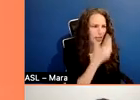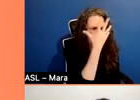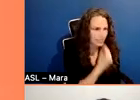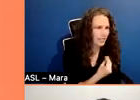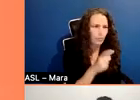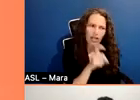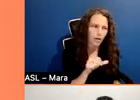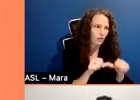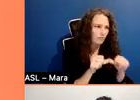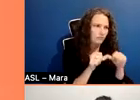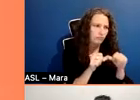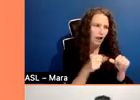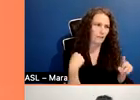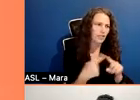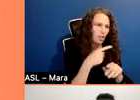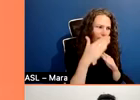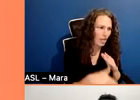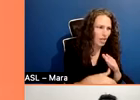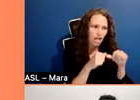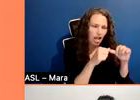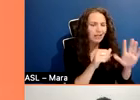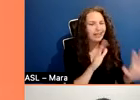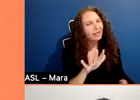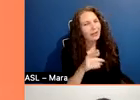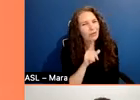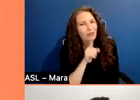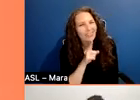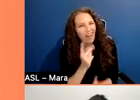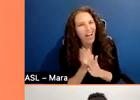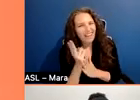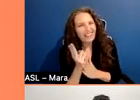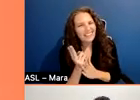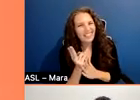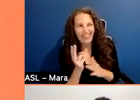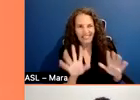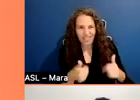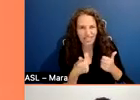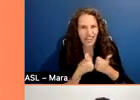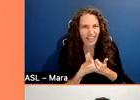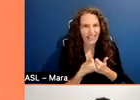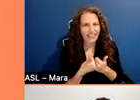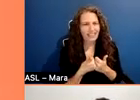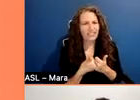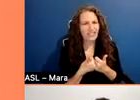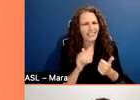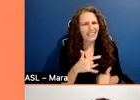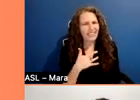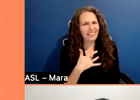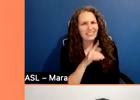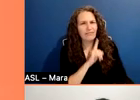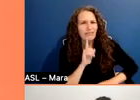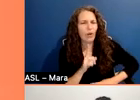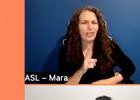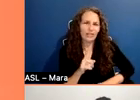of, and being honest about how lonely that can feel and other difficulties and challenges. Um, we just